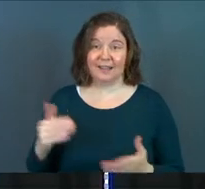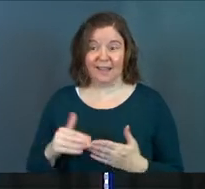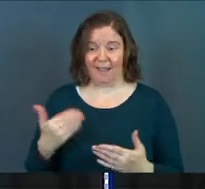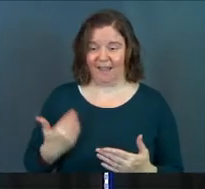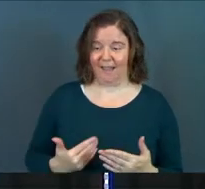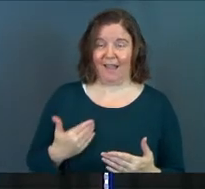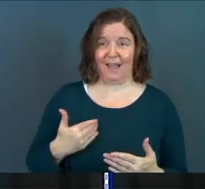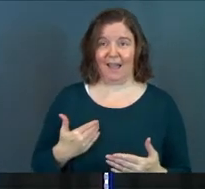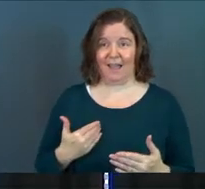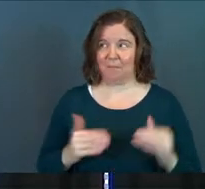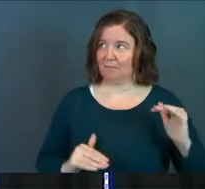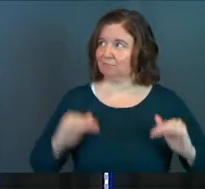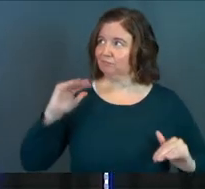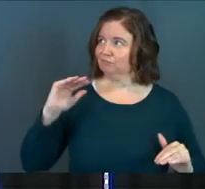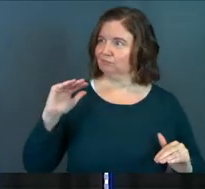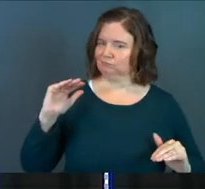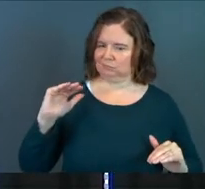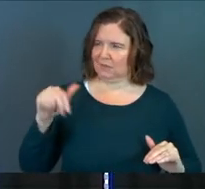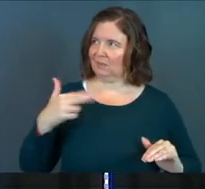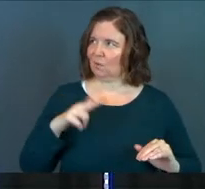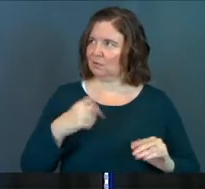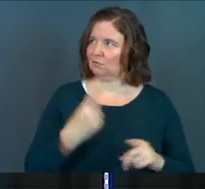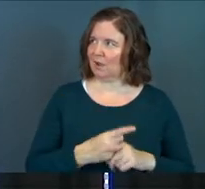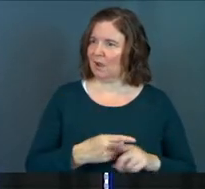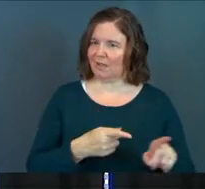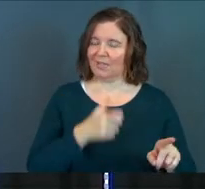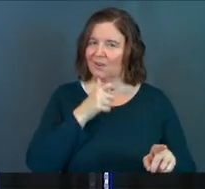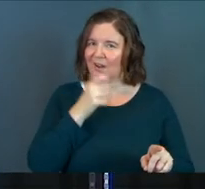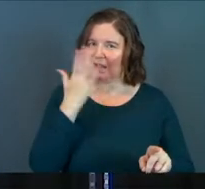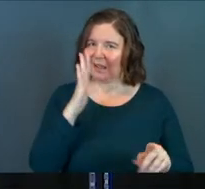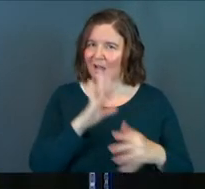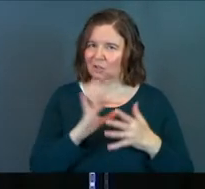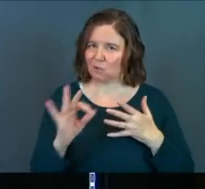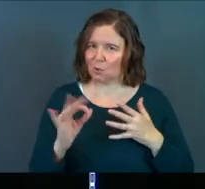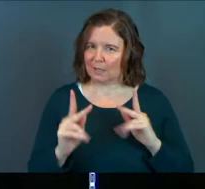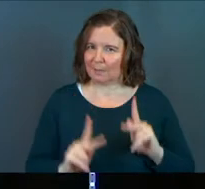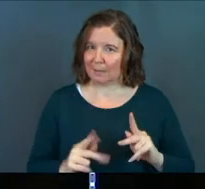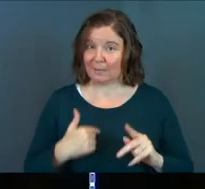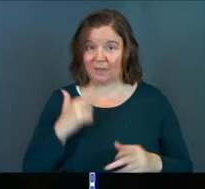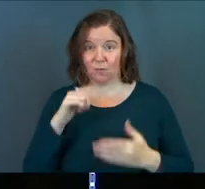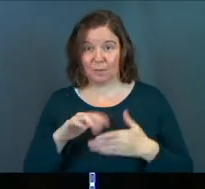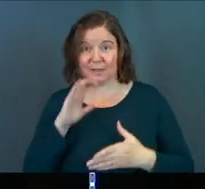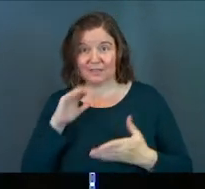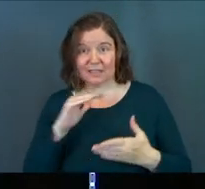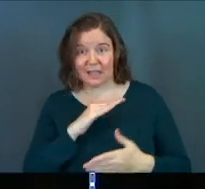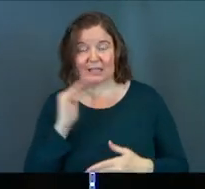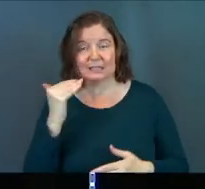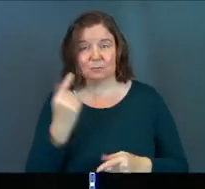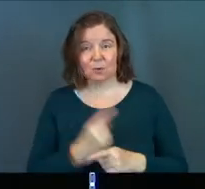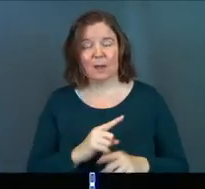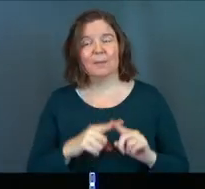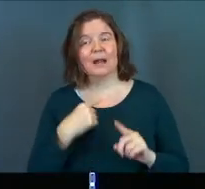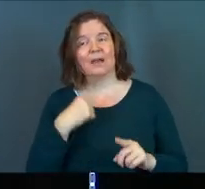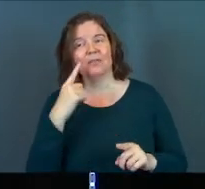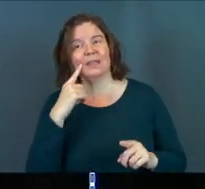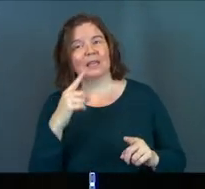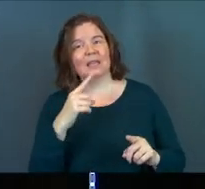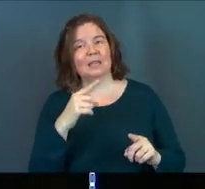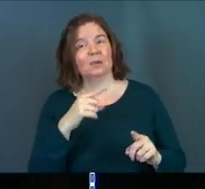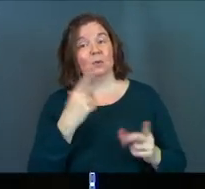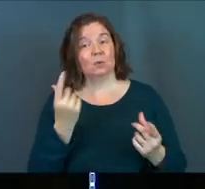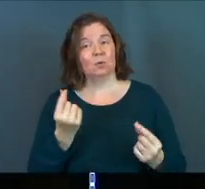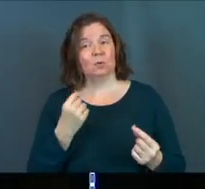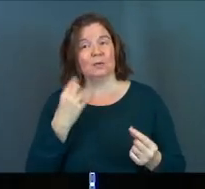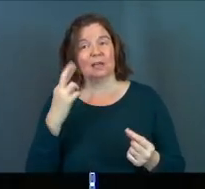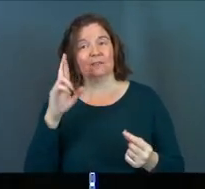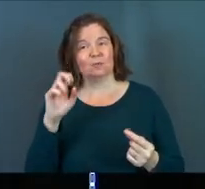I'm, I'm up here. They're down here. Of course, it's right. They're not God's chosen people. They're not. If we're, if we believe this lie, it seems right. But I think to get out of that place, what we